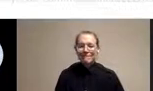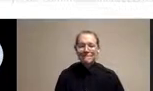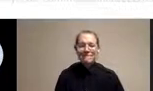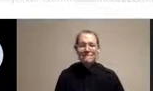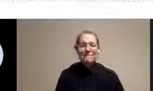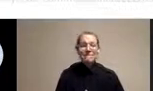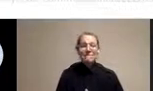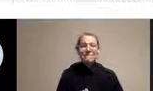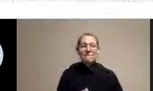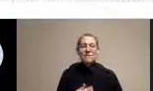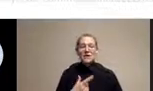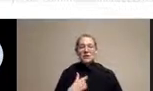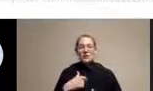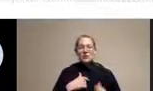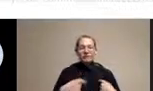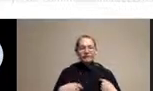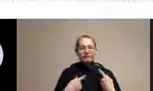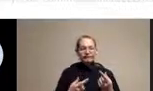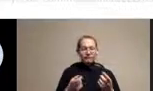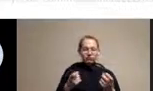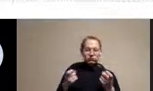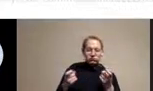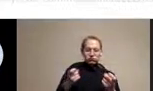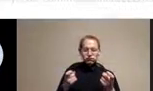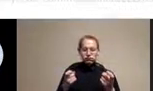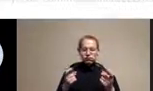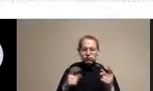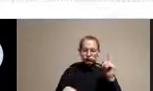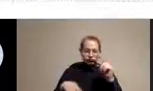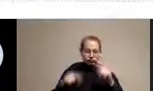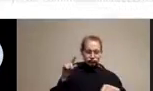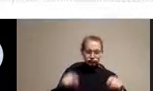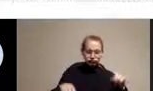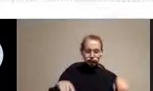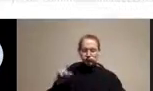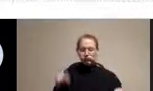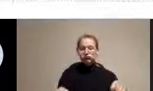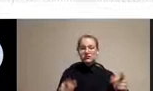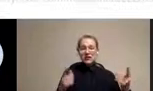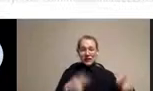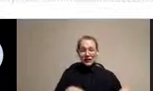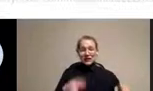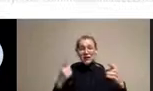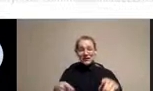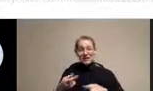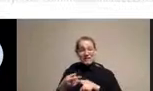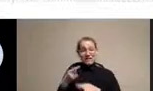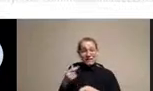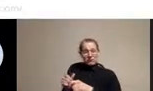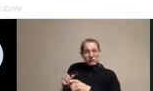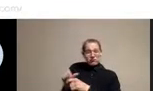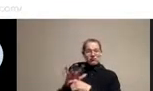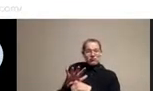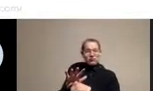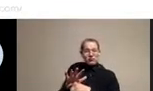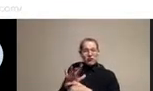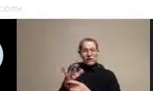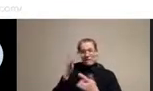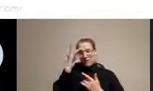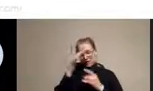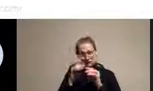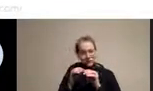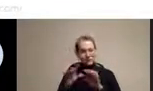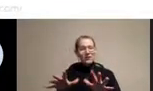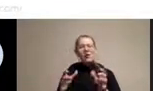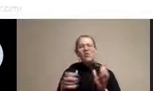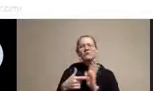with a whole range of the consequences of the pandemic. And I did want to just show you this slide. This